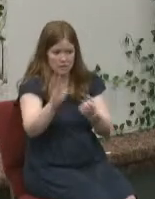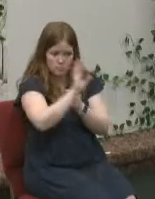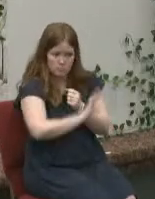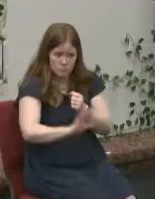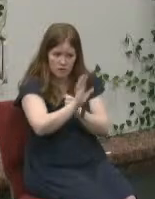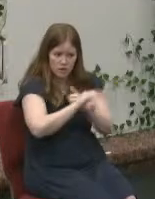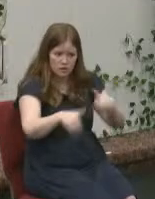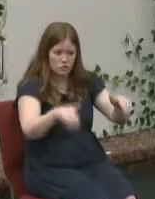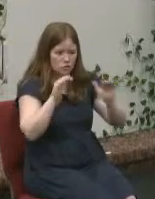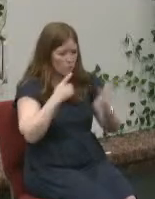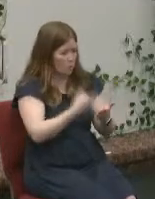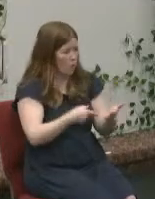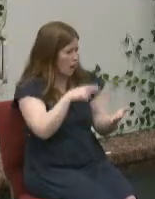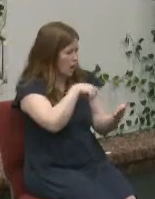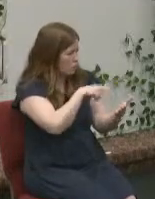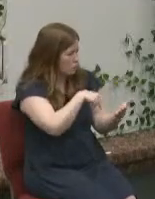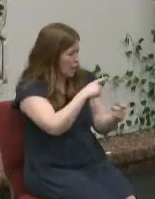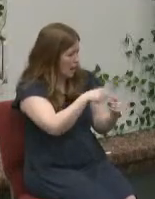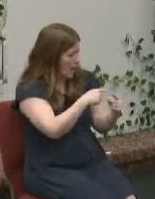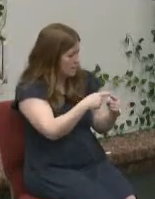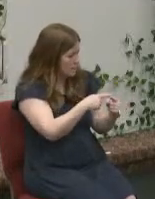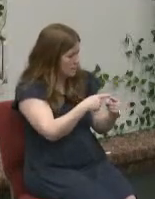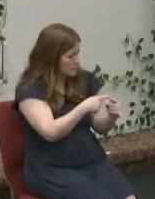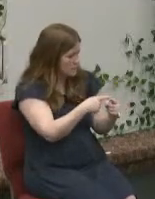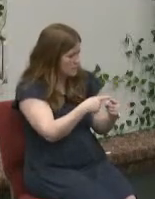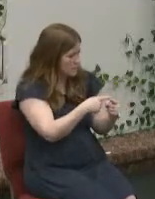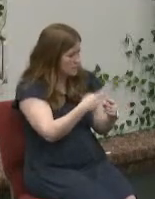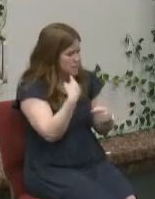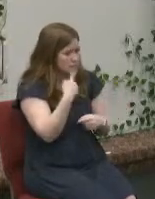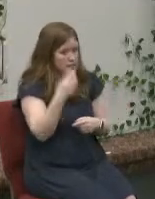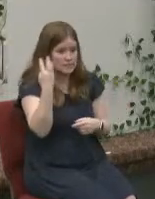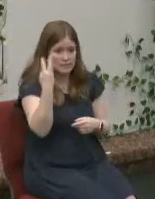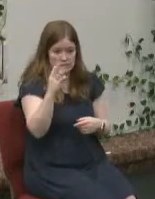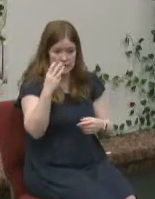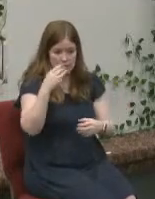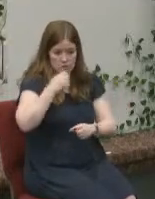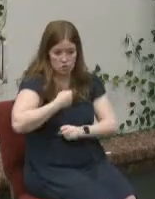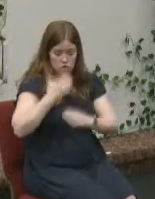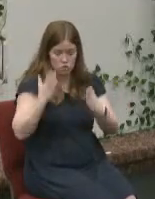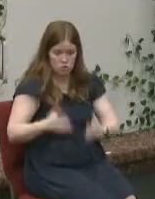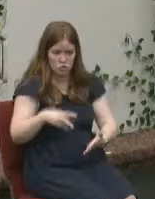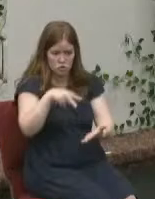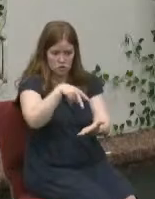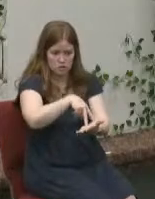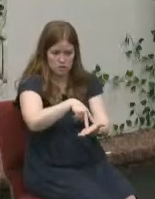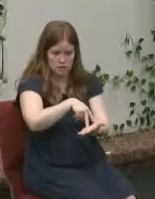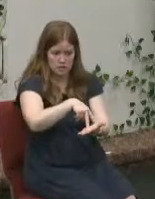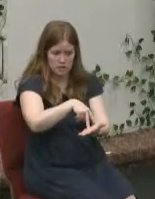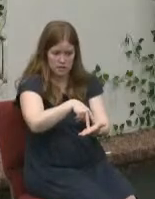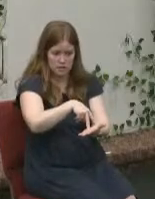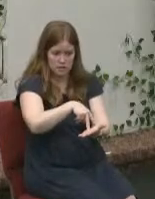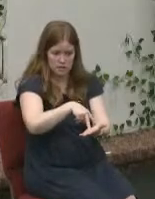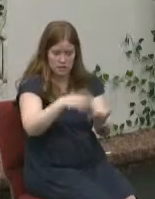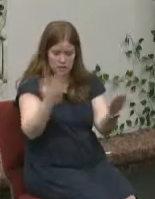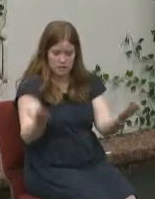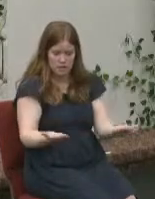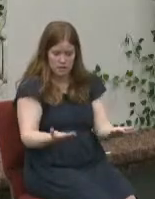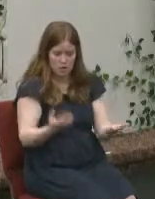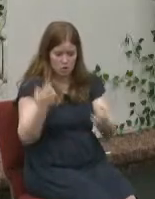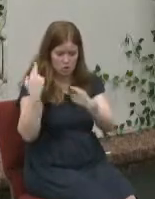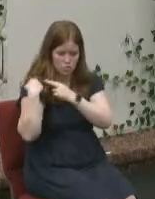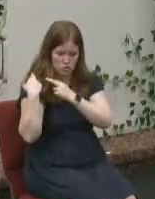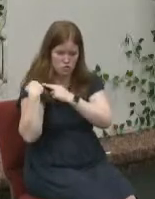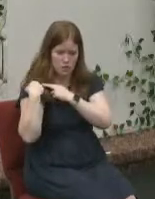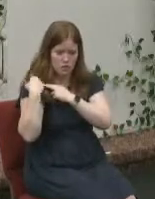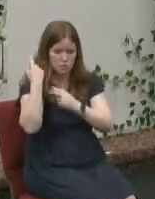i read in history and what the quaterna is what's called 16 men do they have strict rules each guard is always responsible